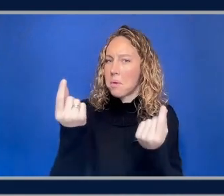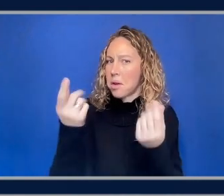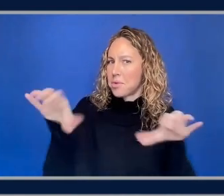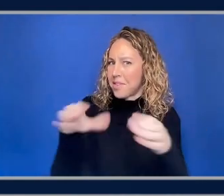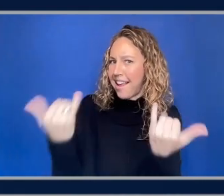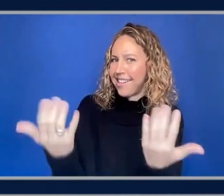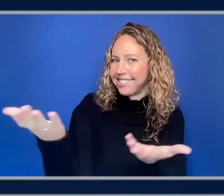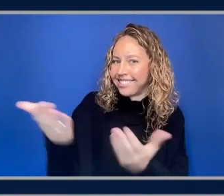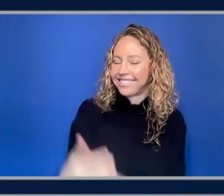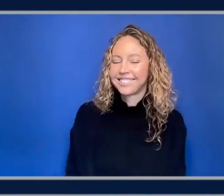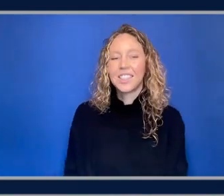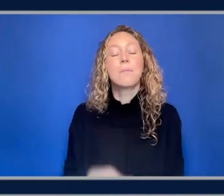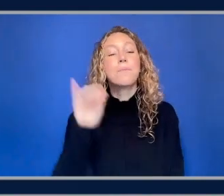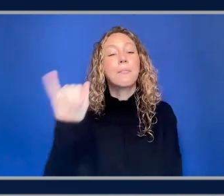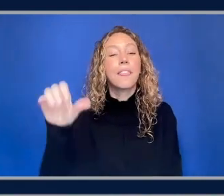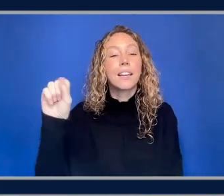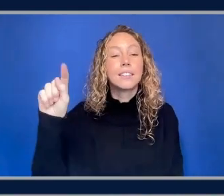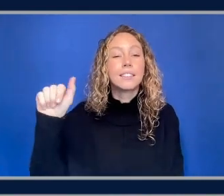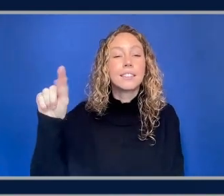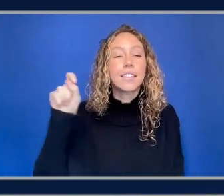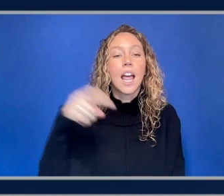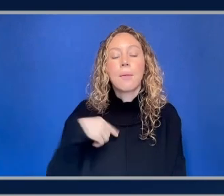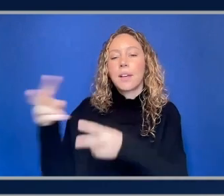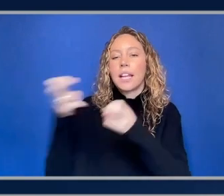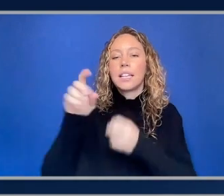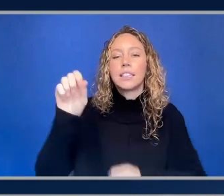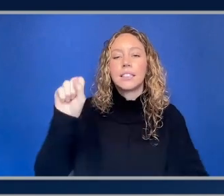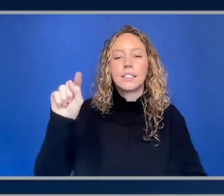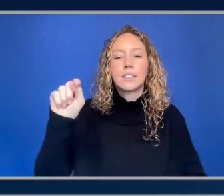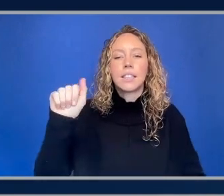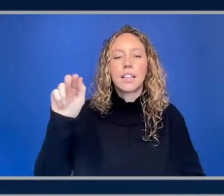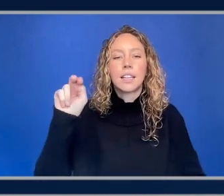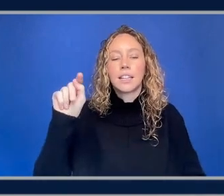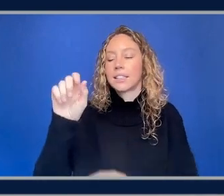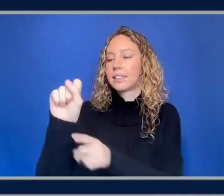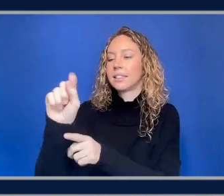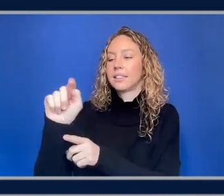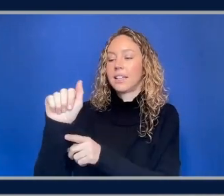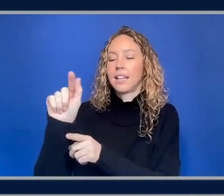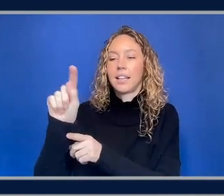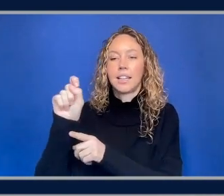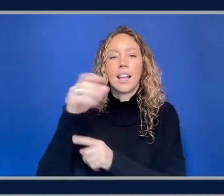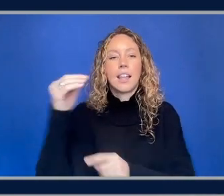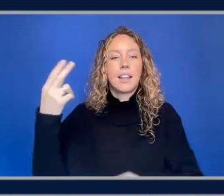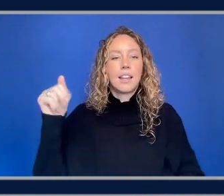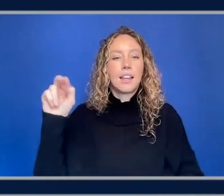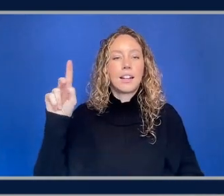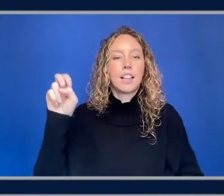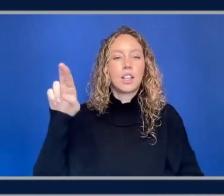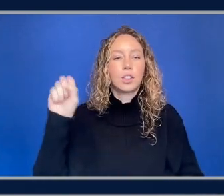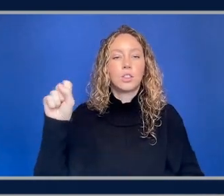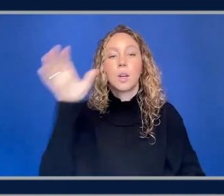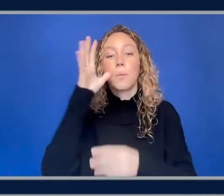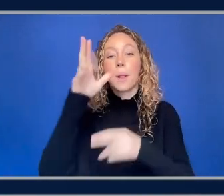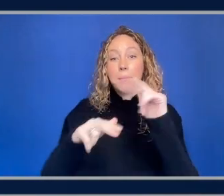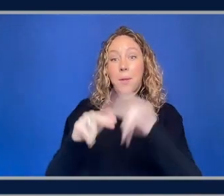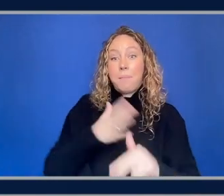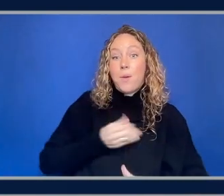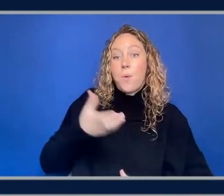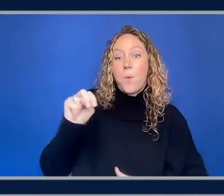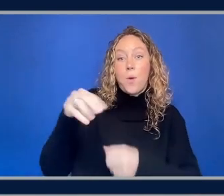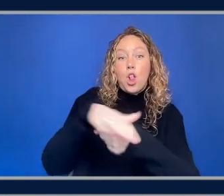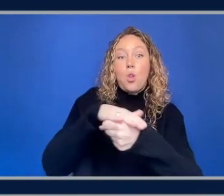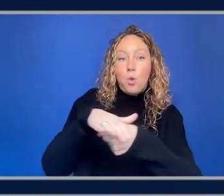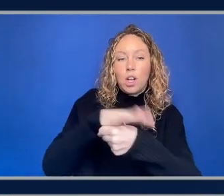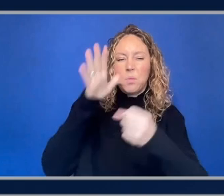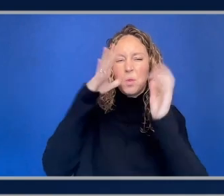so this i'm grabbing basically the state and handlers from the locations view so i'm going to build my own locations view here um and